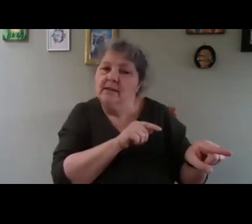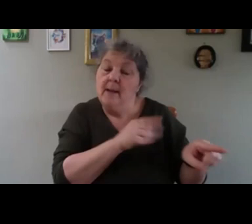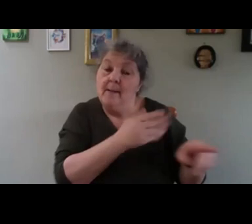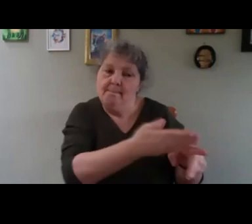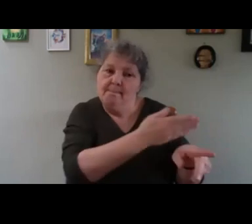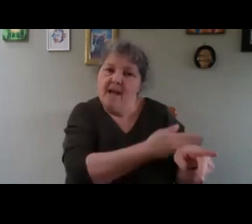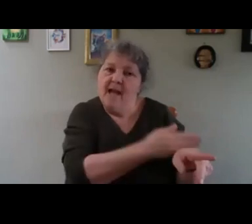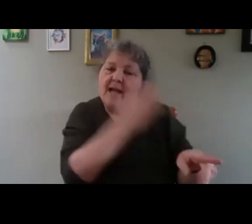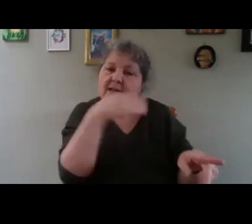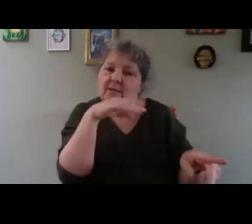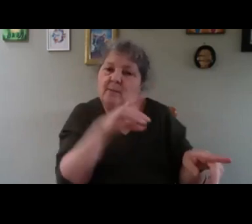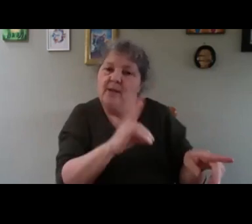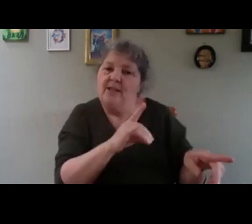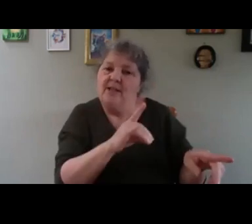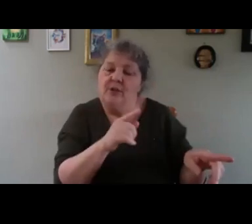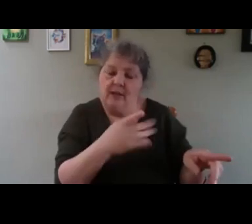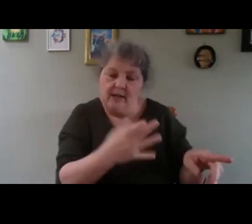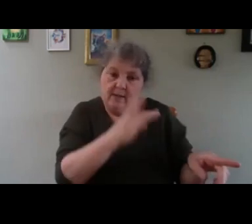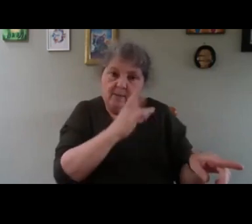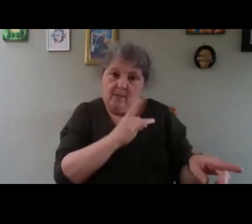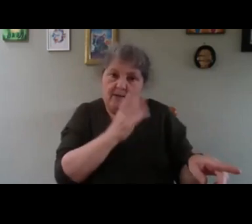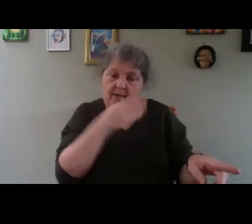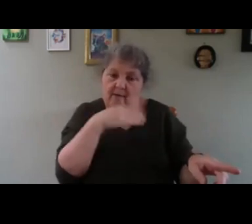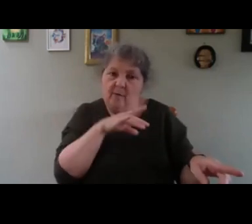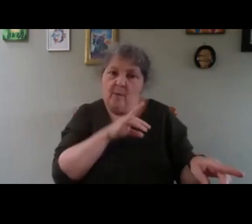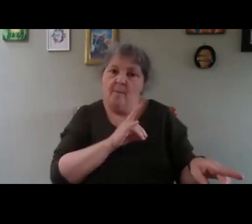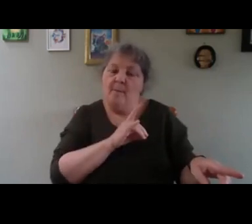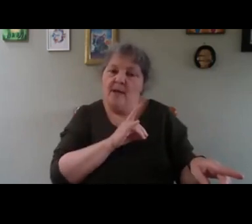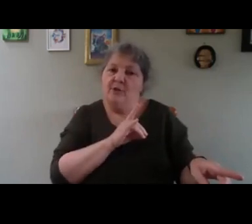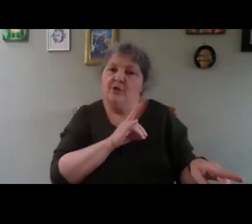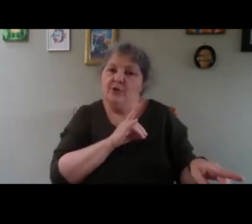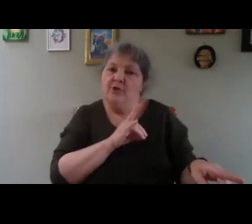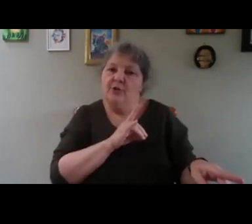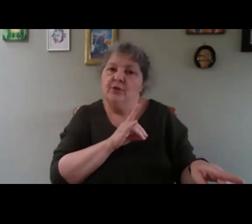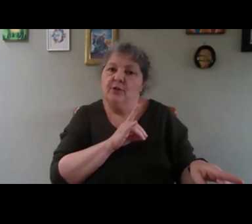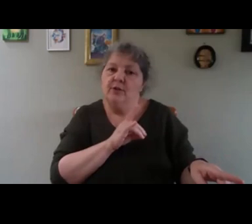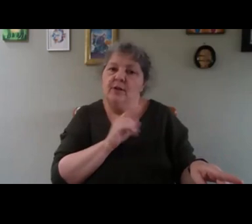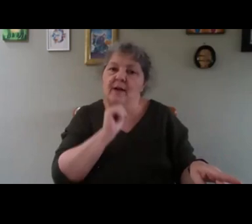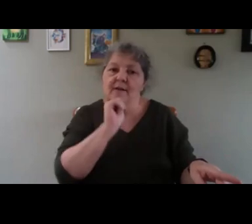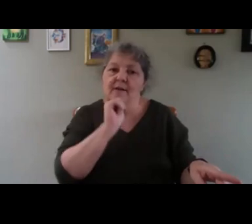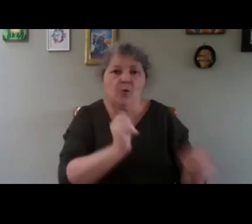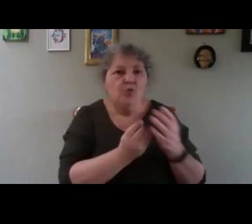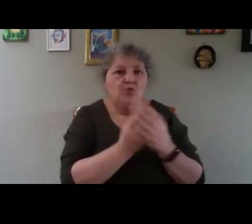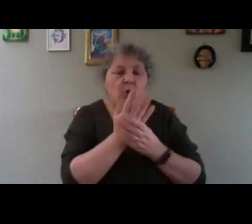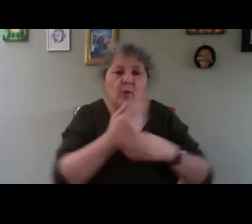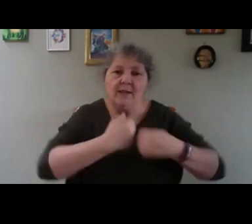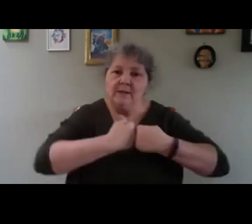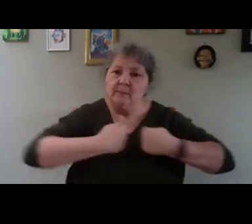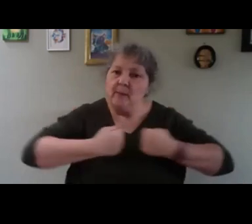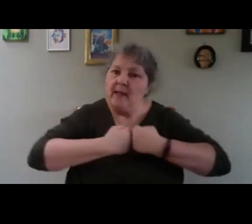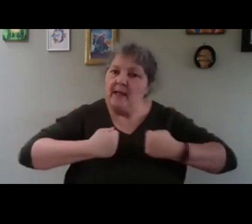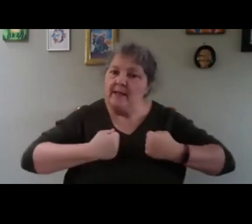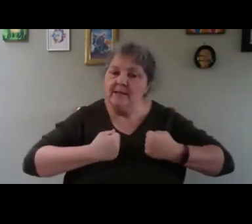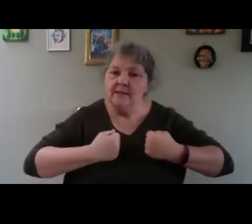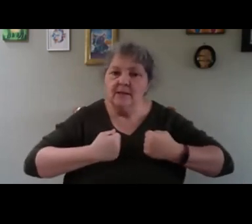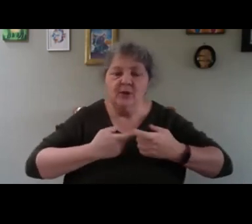the bench, at the back of the bench, there is no growing space, so basically